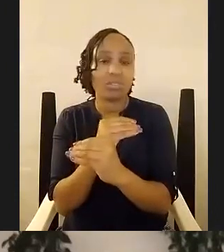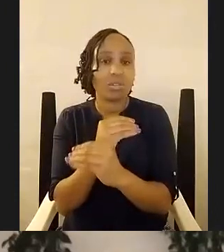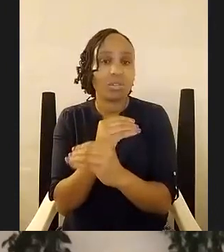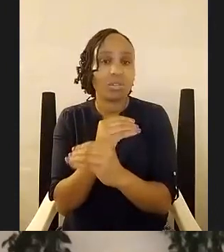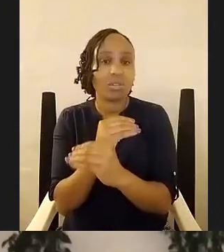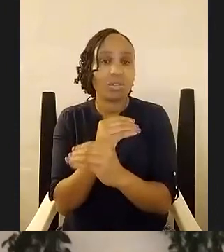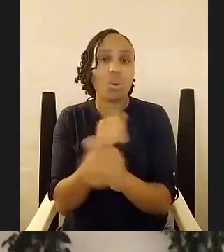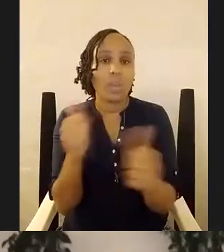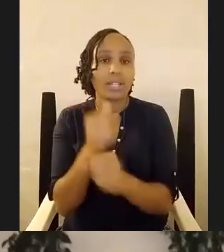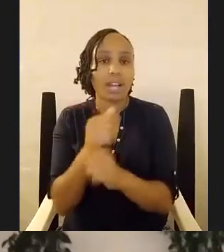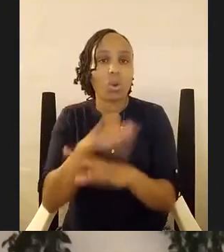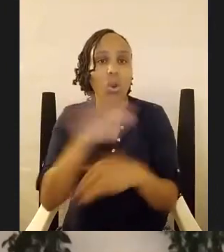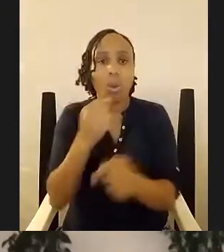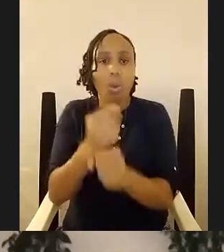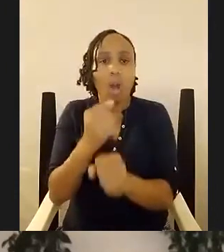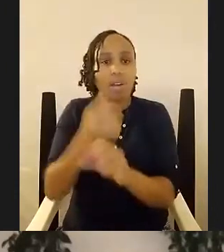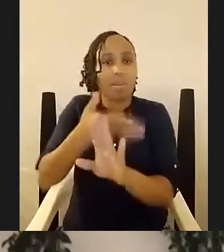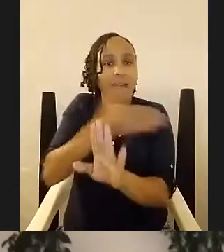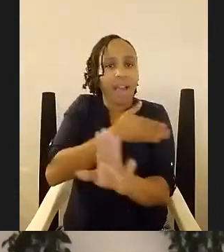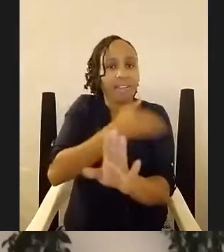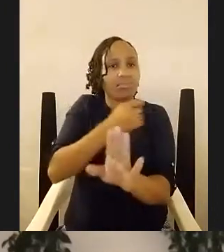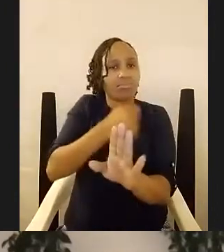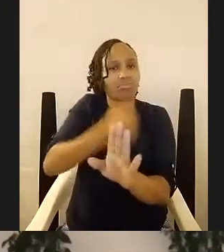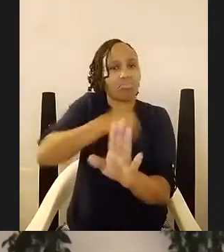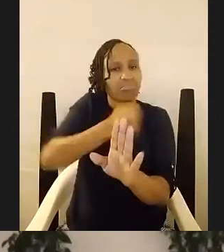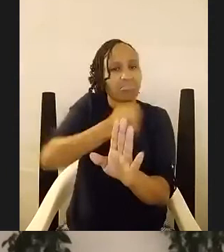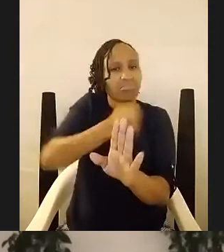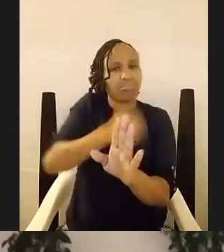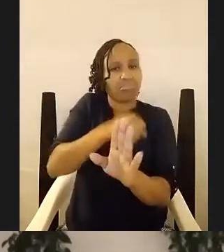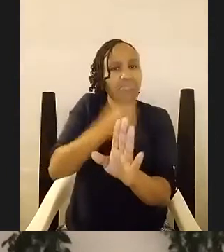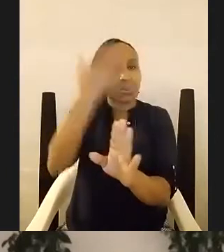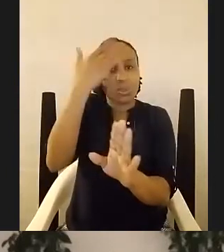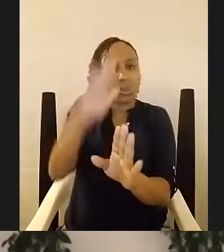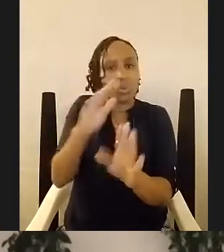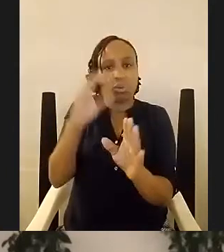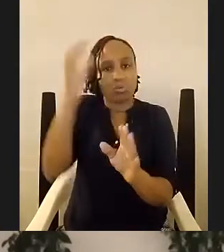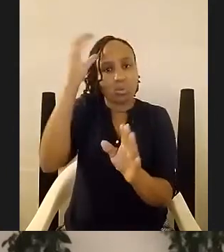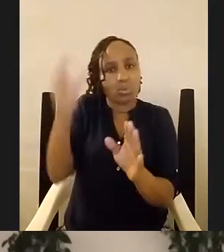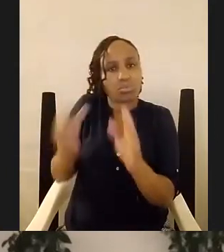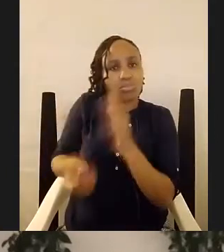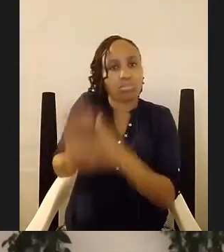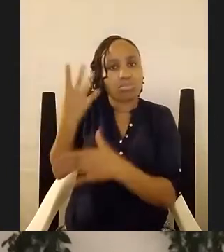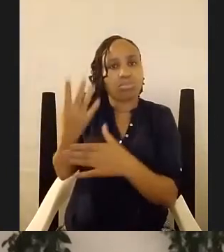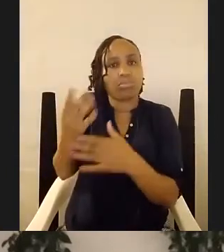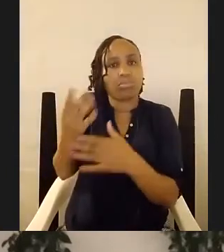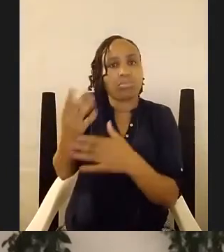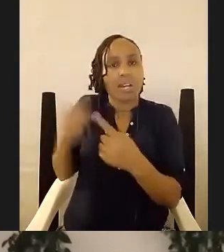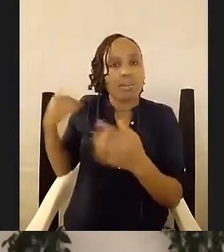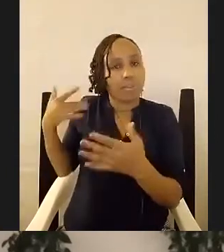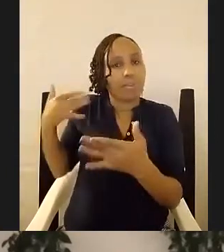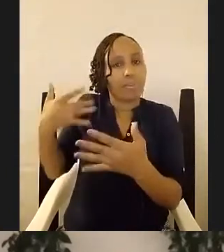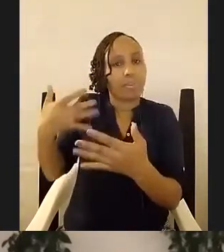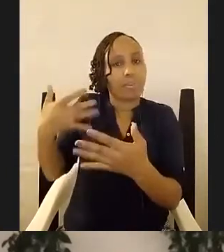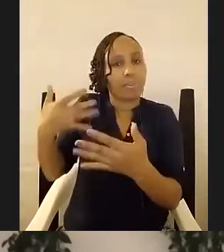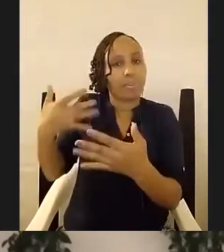legwork behind that we'll never know about however long this was in conception getting the necessary partners and bringing it to the stage this is like the